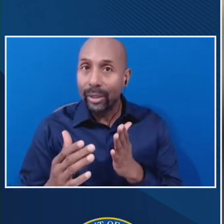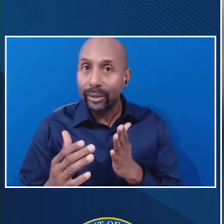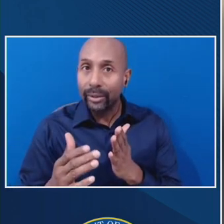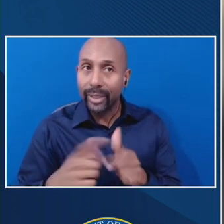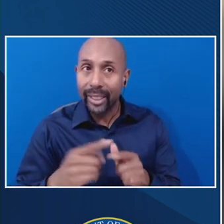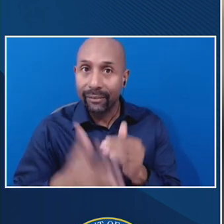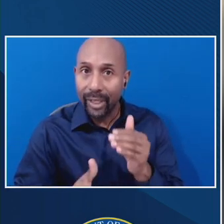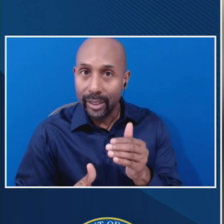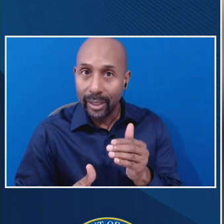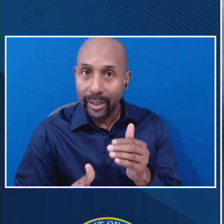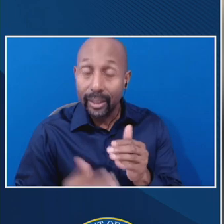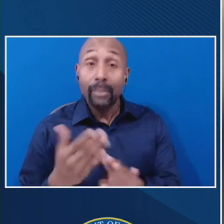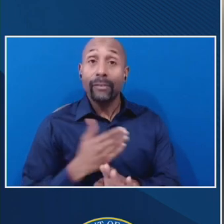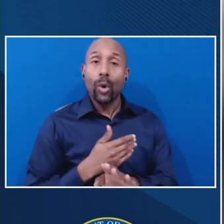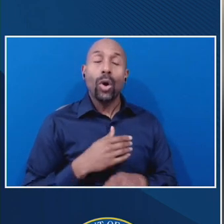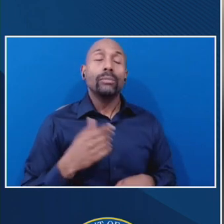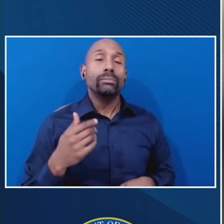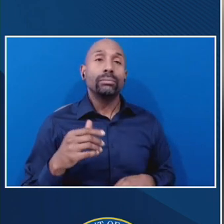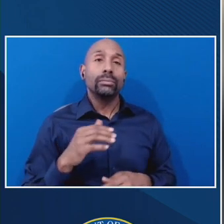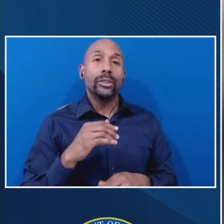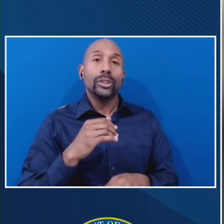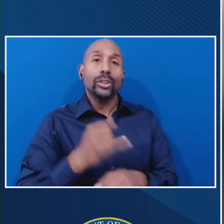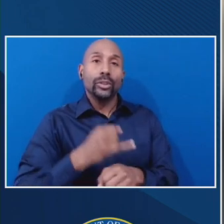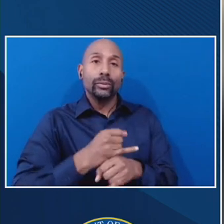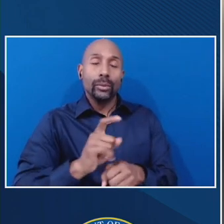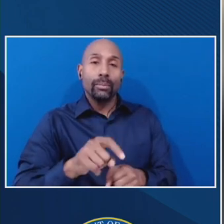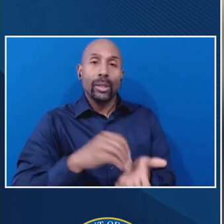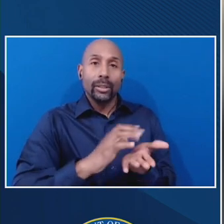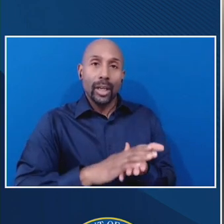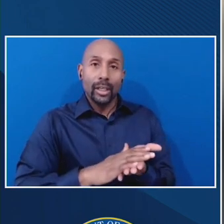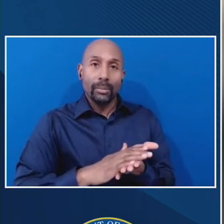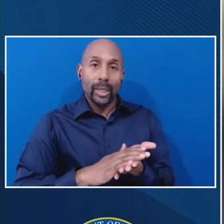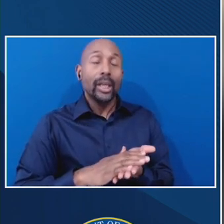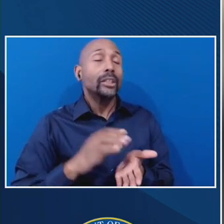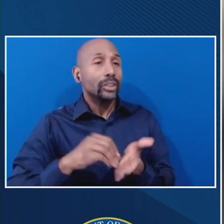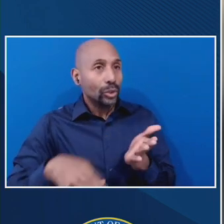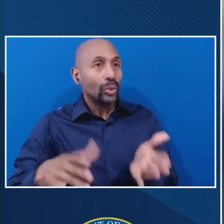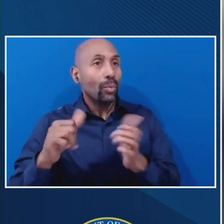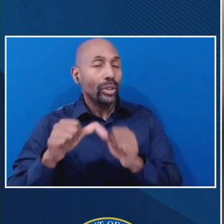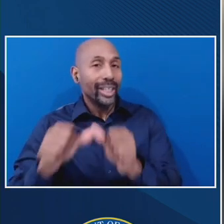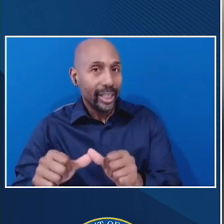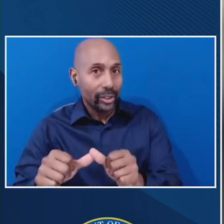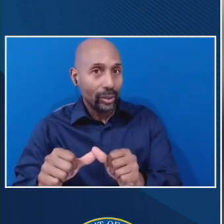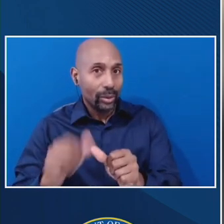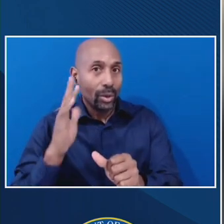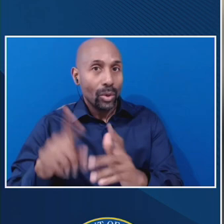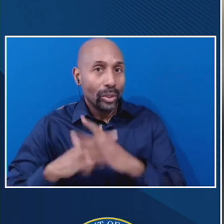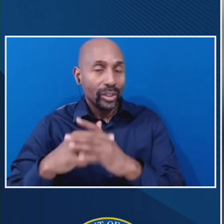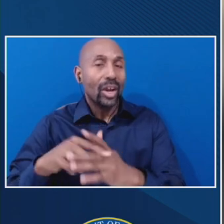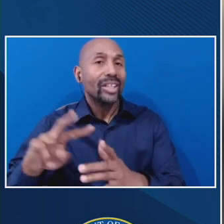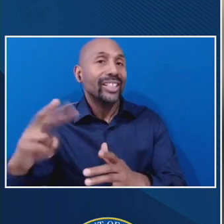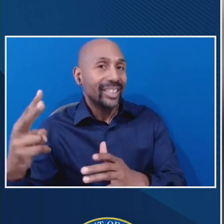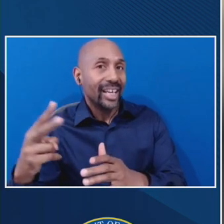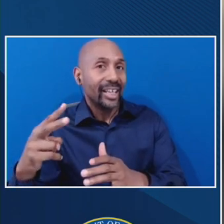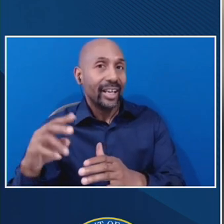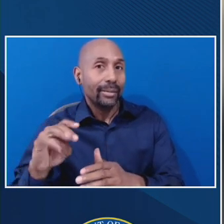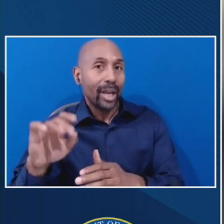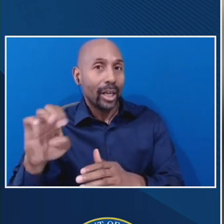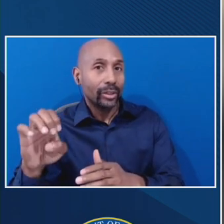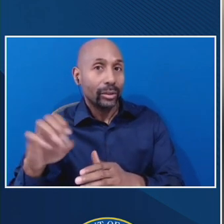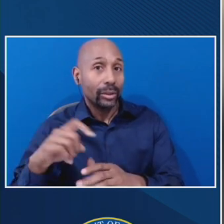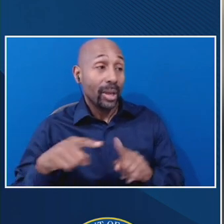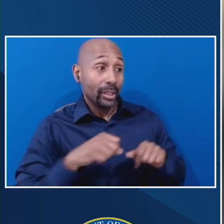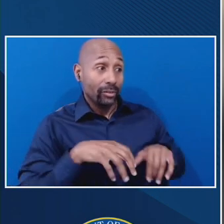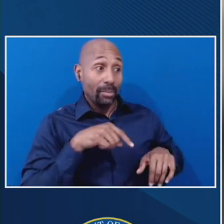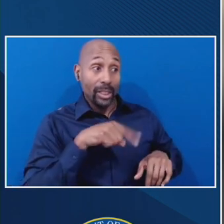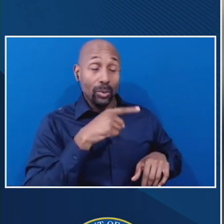required to document a student's intent to continue on in courses that had yet to begin in another module in which they were registered. And finally, though